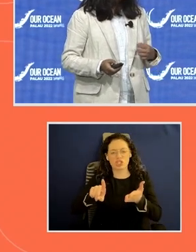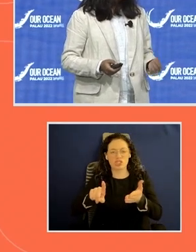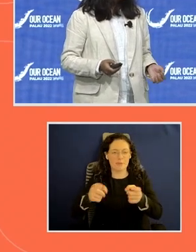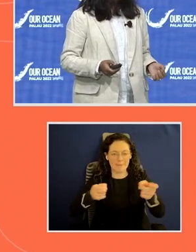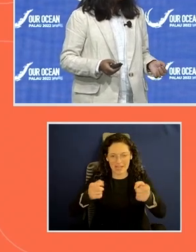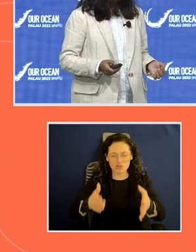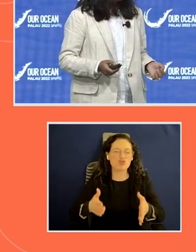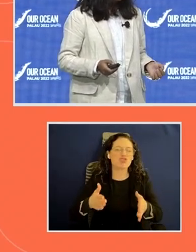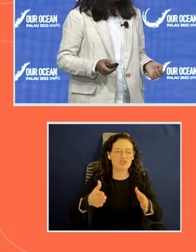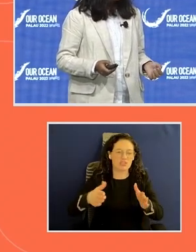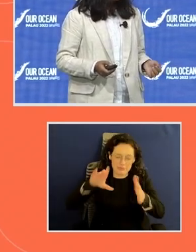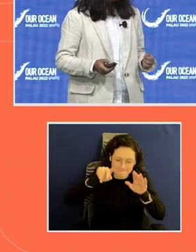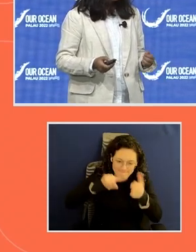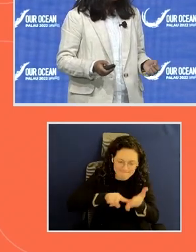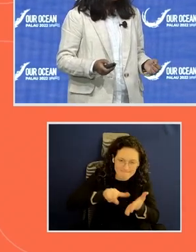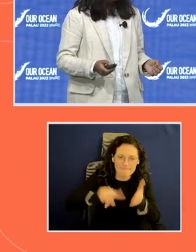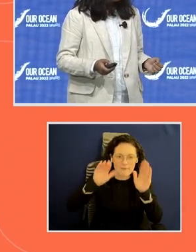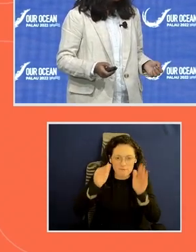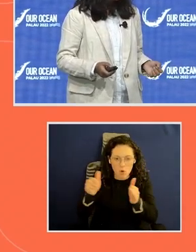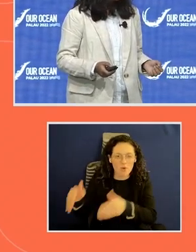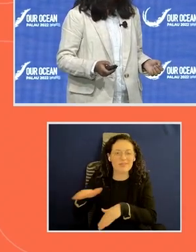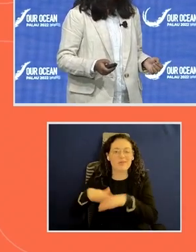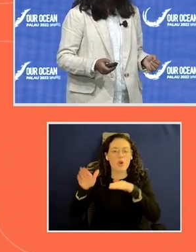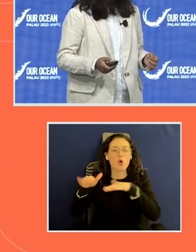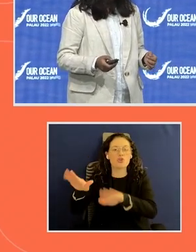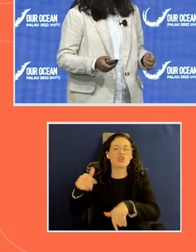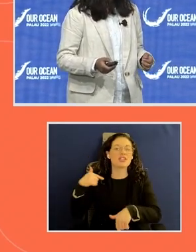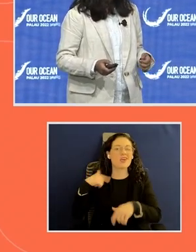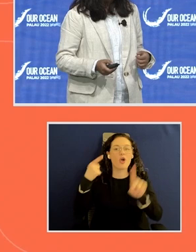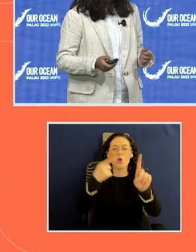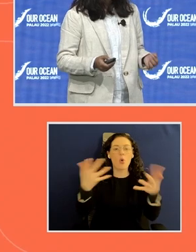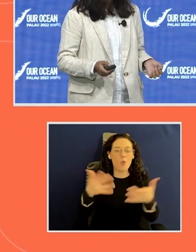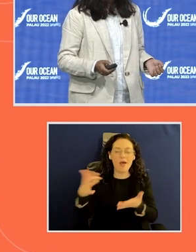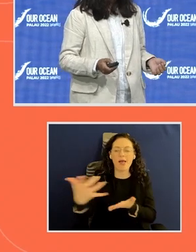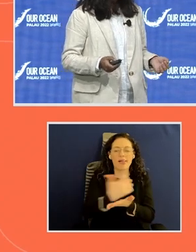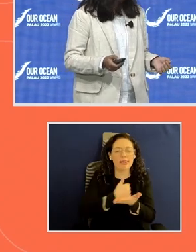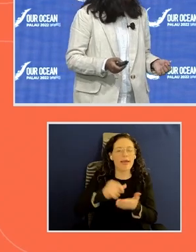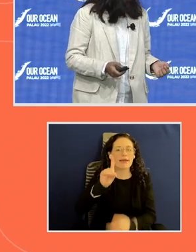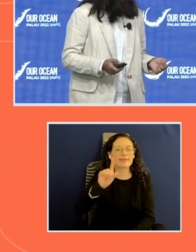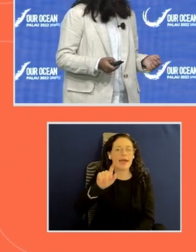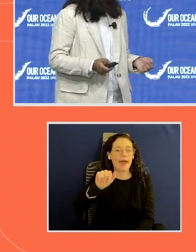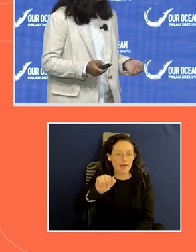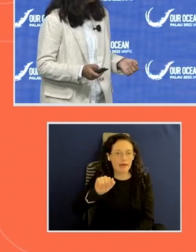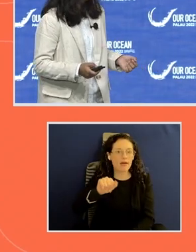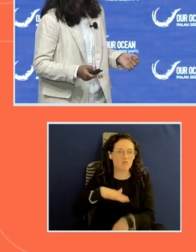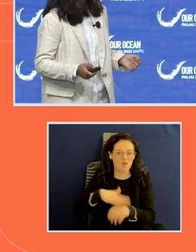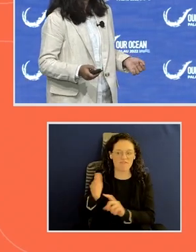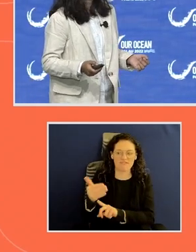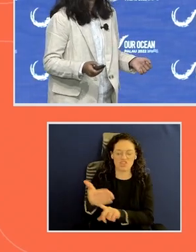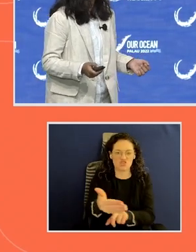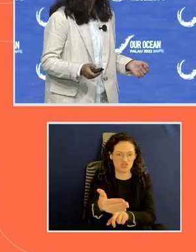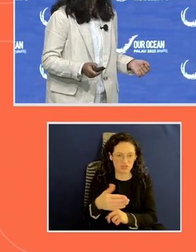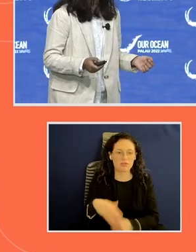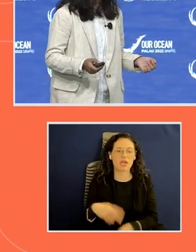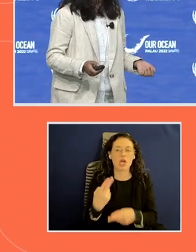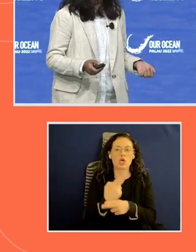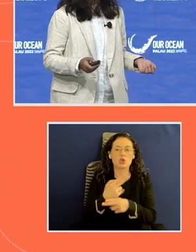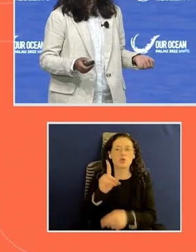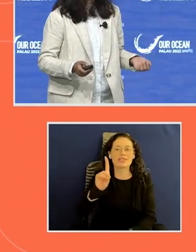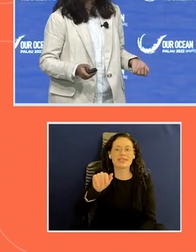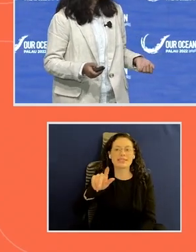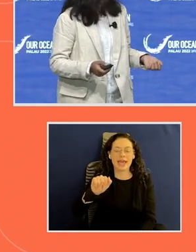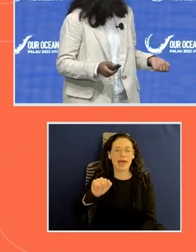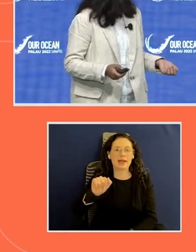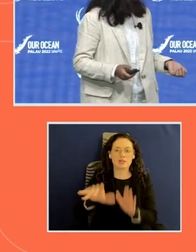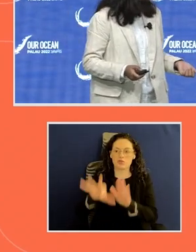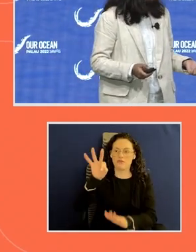We empower the communities to collect data on fisheries and using the data for them to manage the natural resources so that it